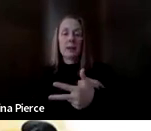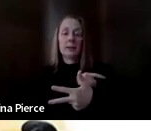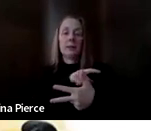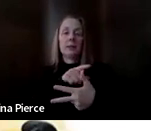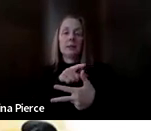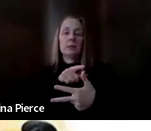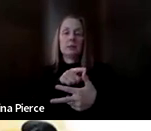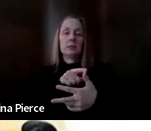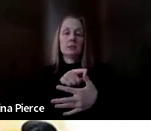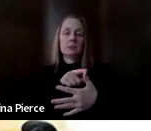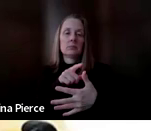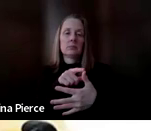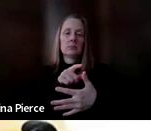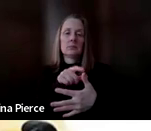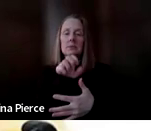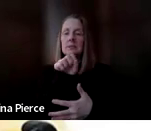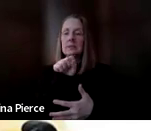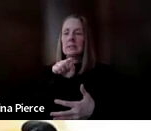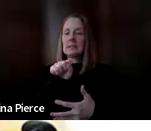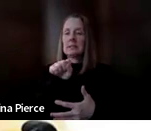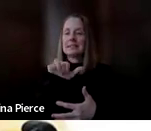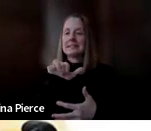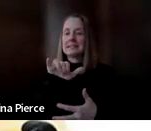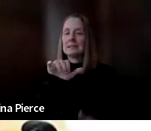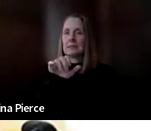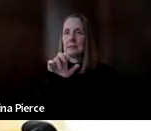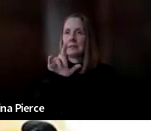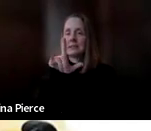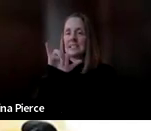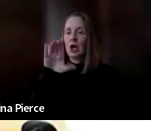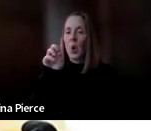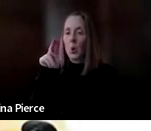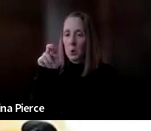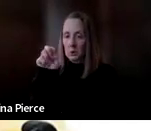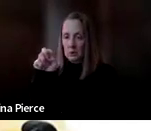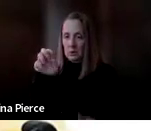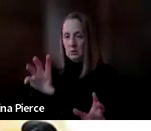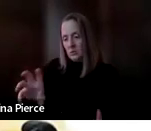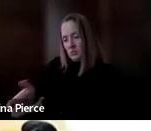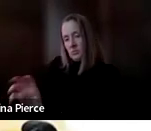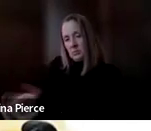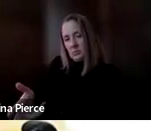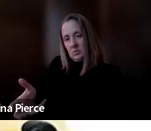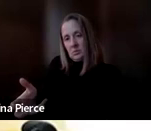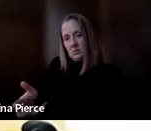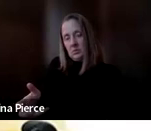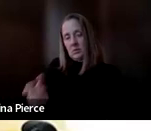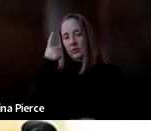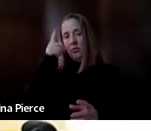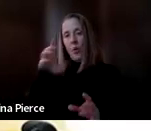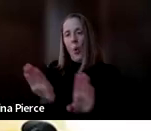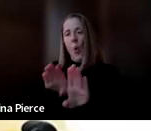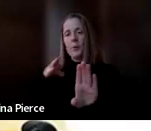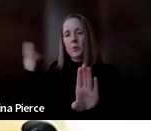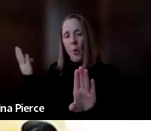um like silicone doorknob grip that can help make opening doorknobs easier there is a color coded and